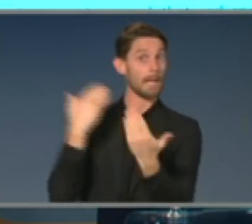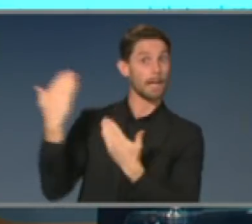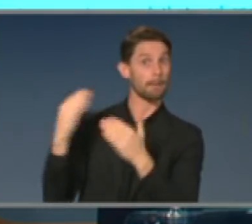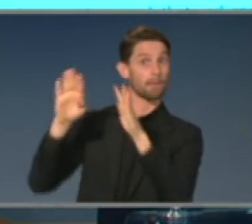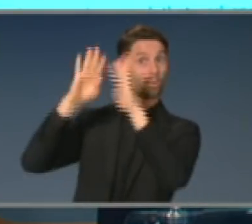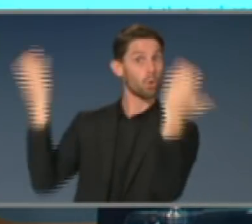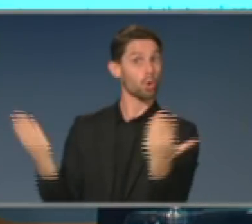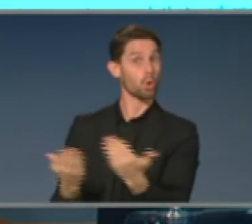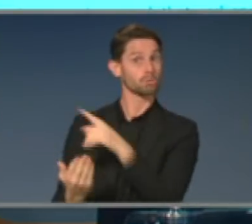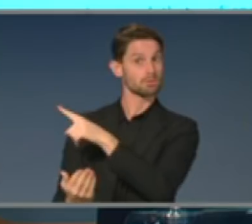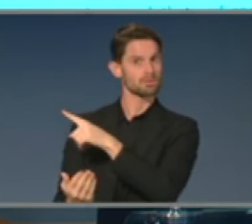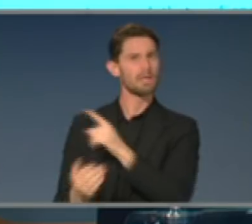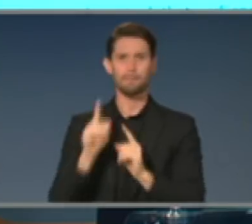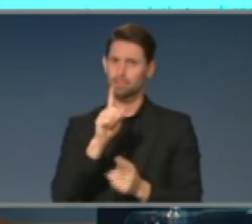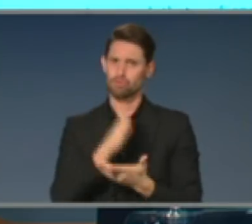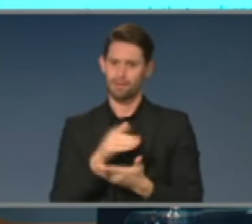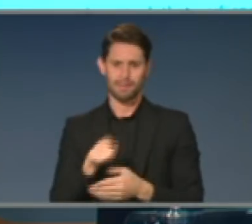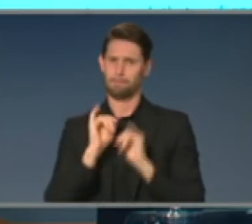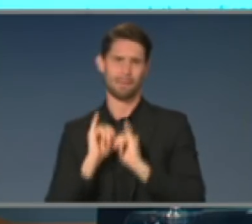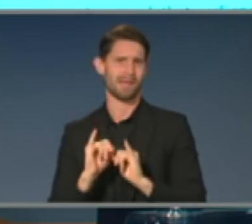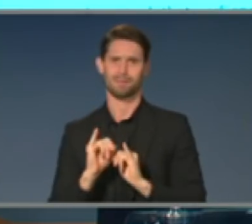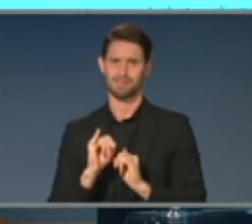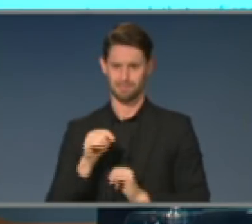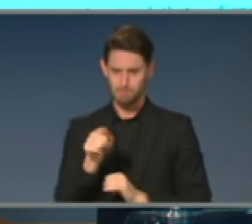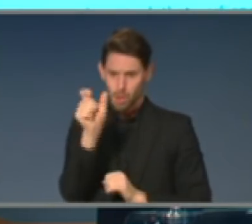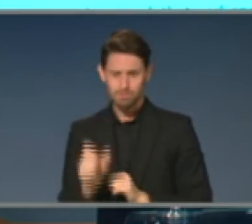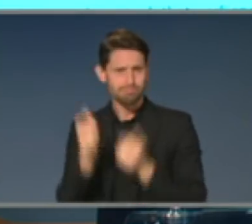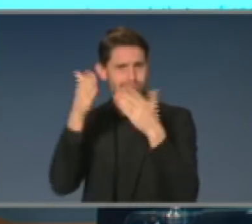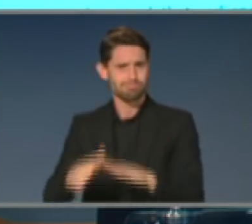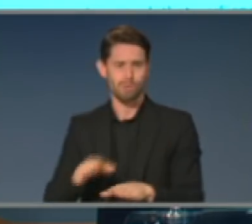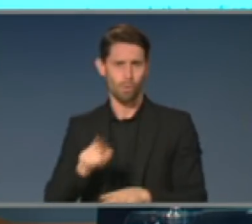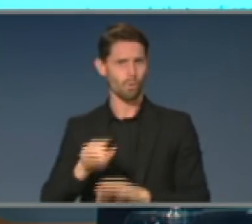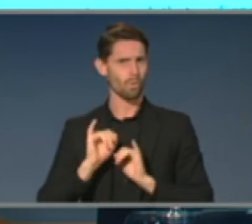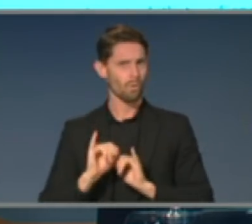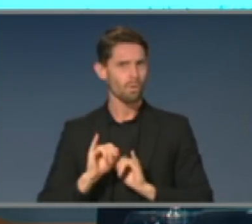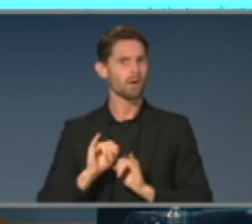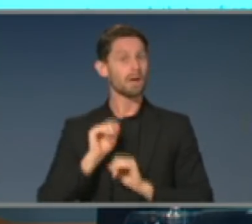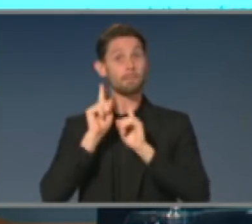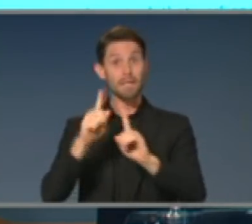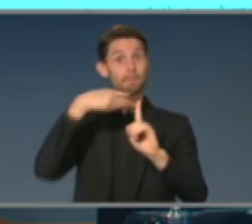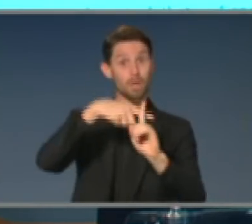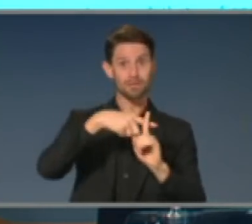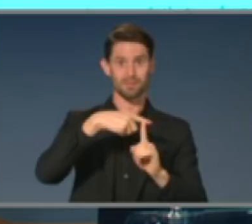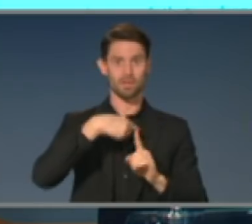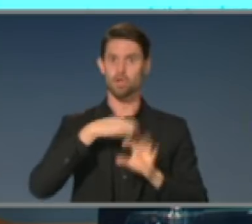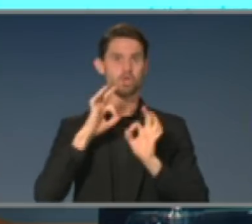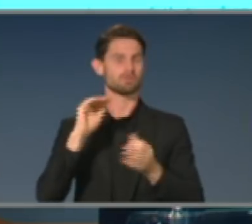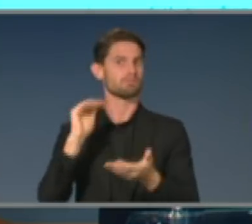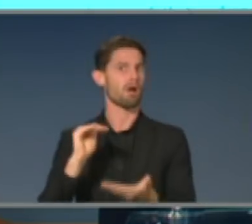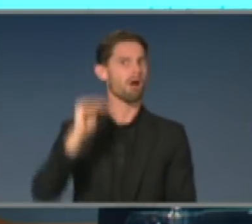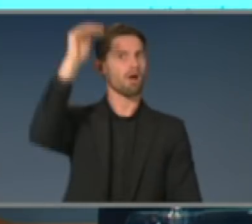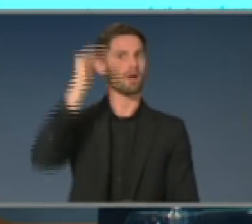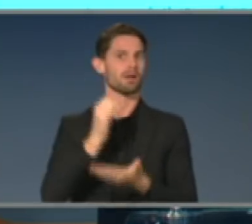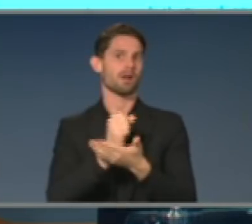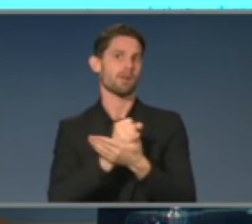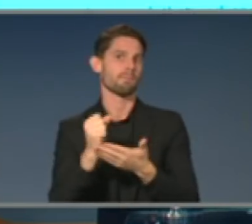but we are reassured to some extent about that. It's a tragedy that every one of those